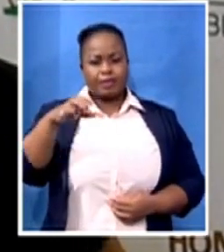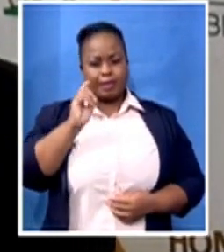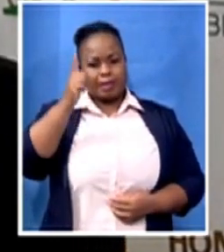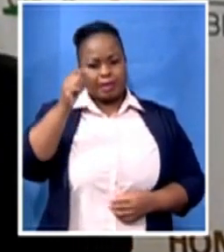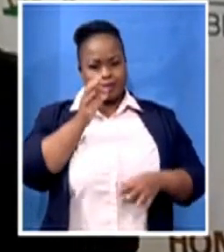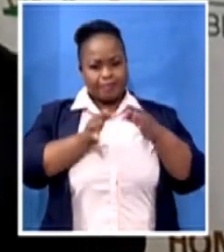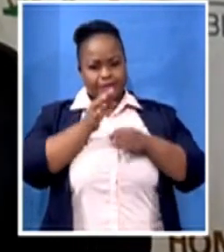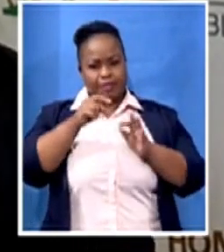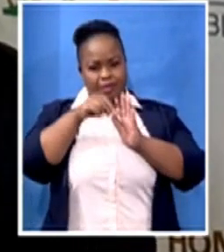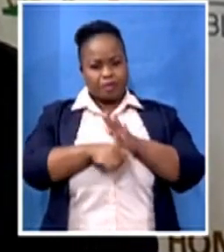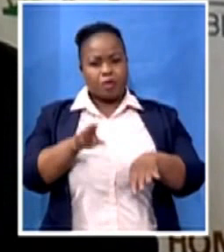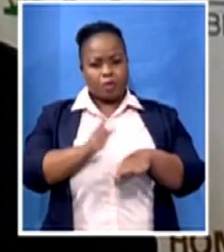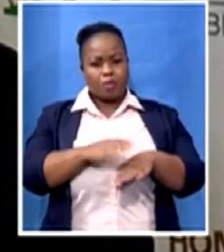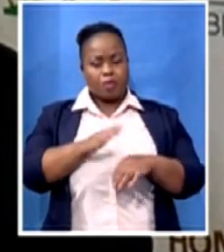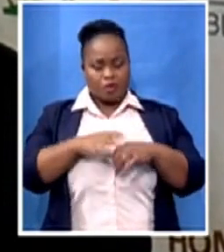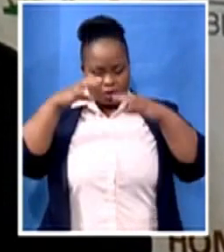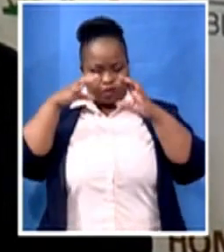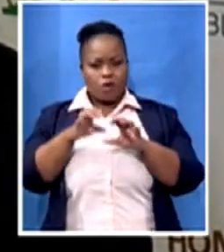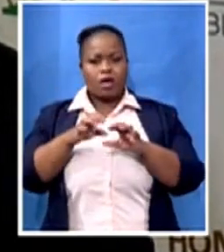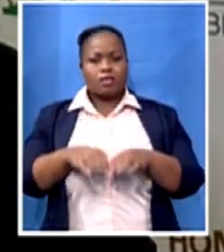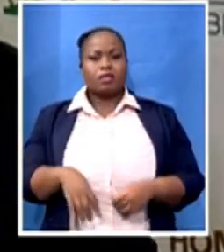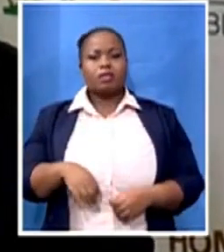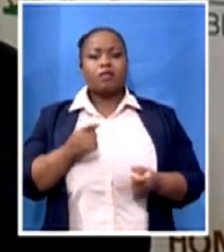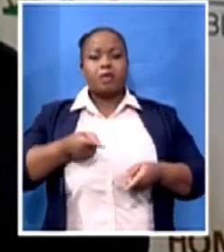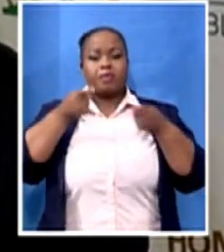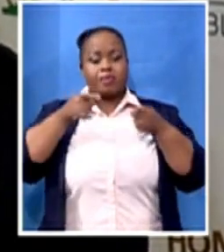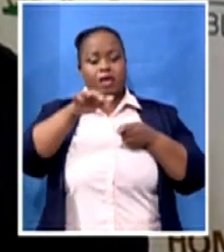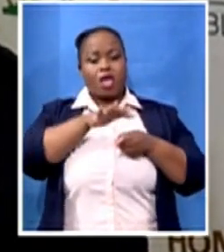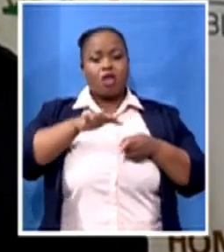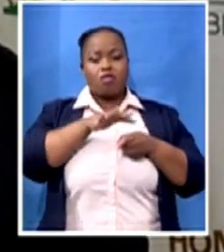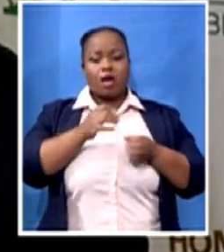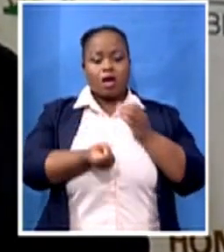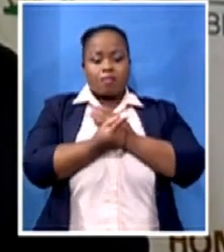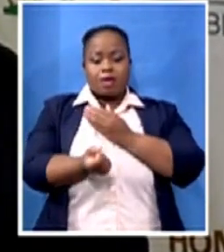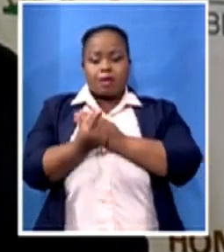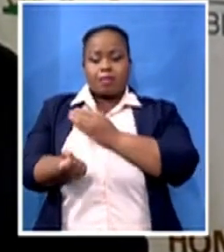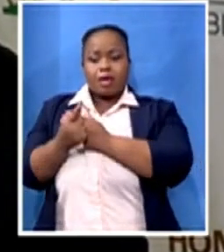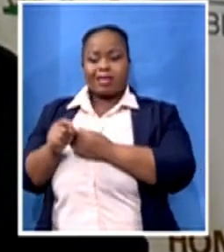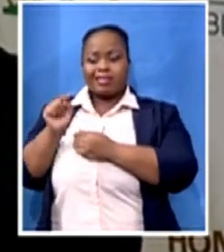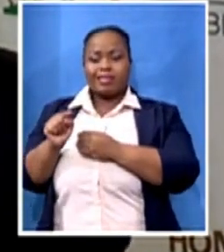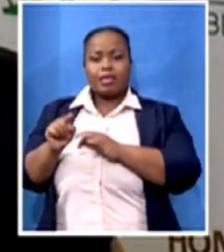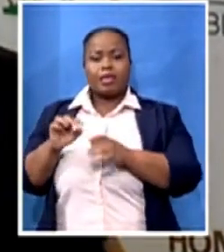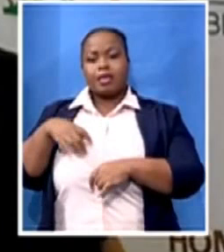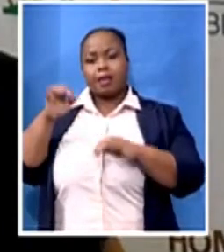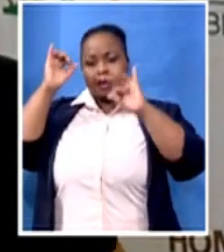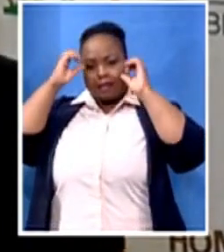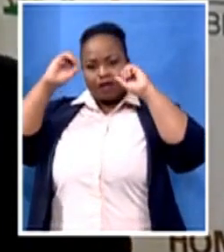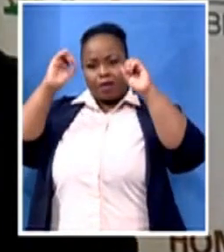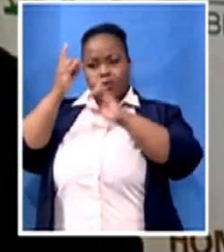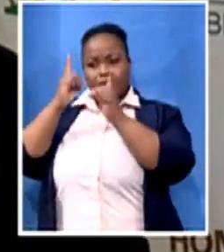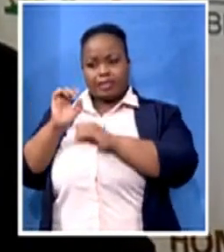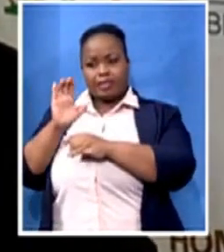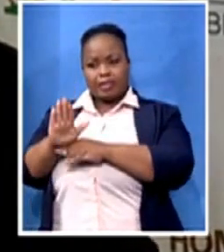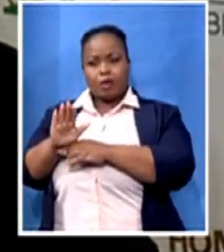on our hotspots. Buffalo City is one of those hotspots. We've got our clusters, two clusters now. The emerging cluster